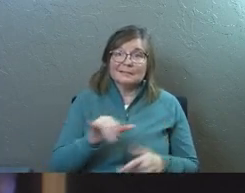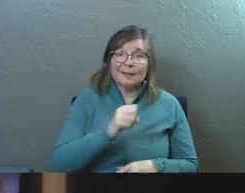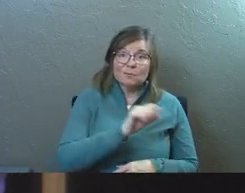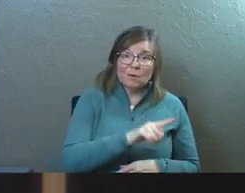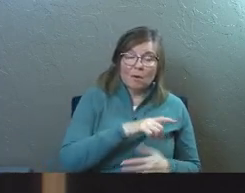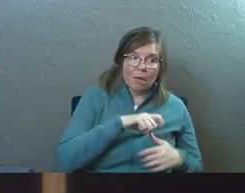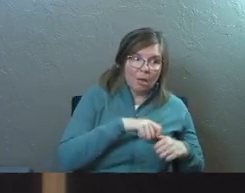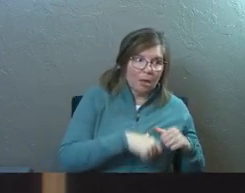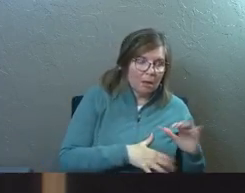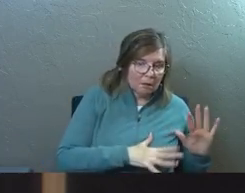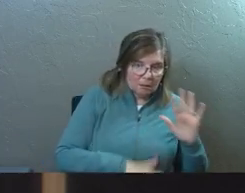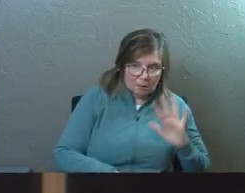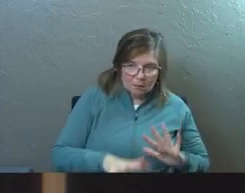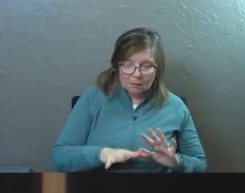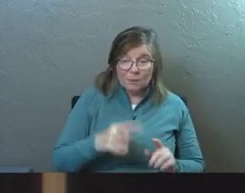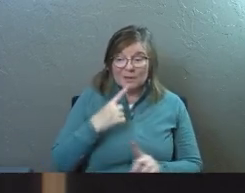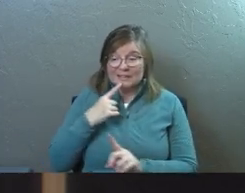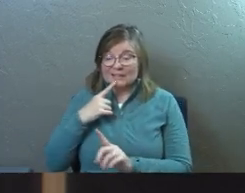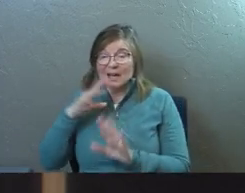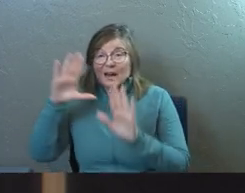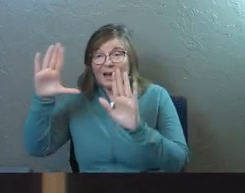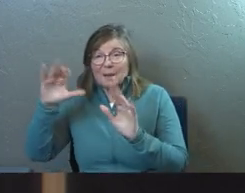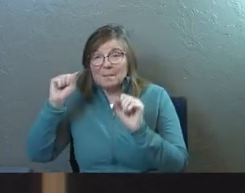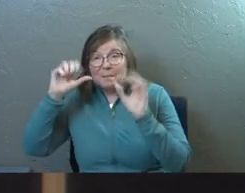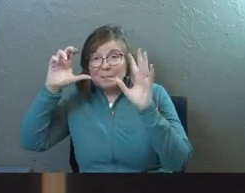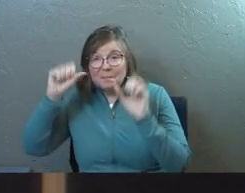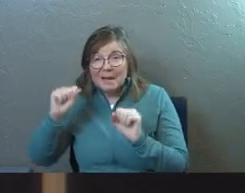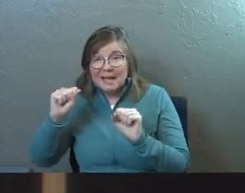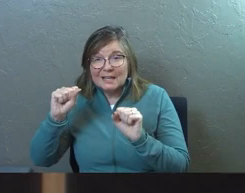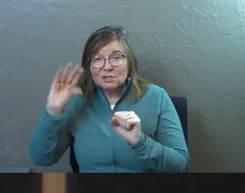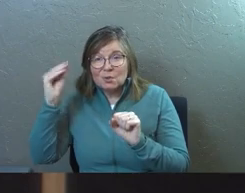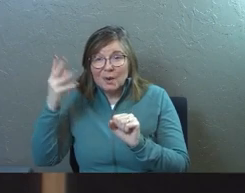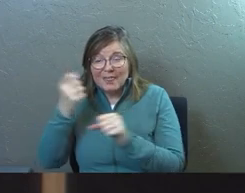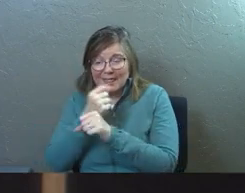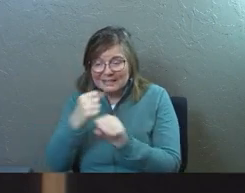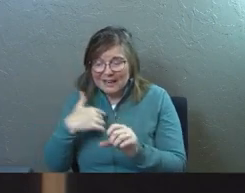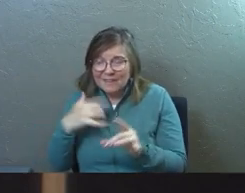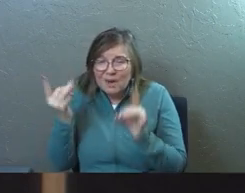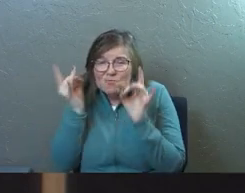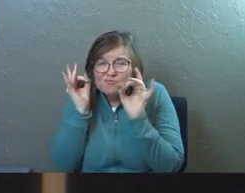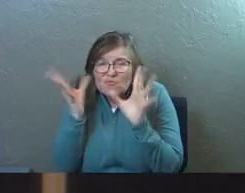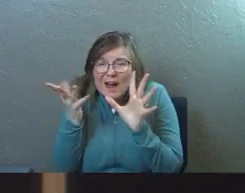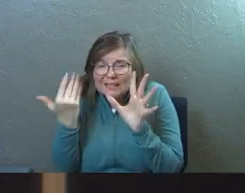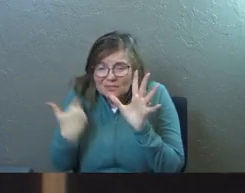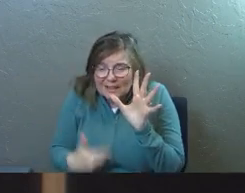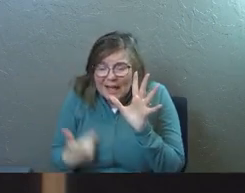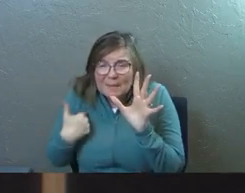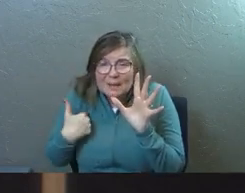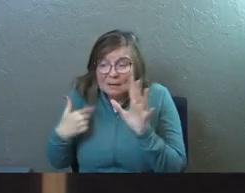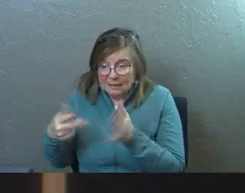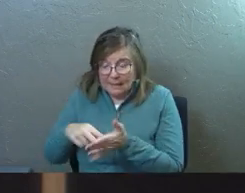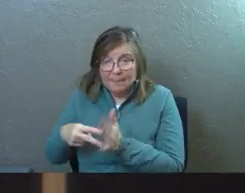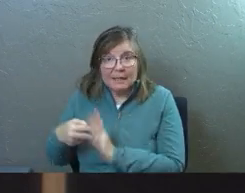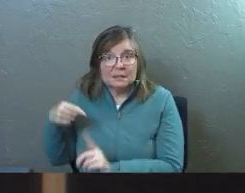And when he said, amazing grace that saved a wretch like me, he meant it.